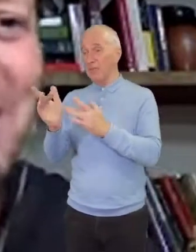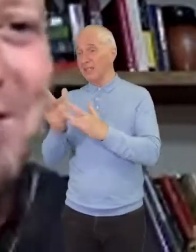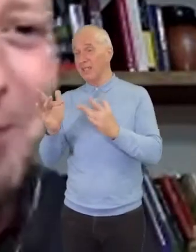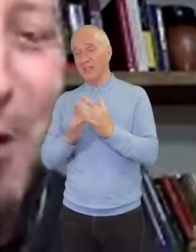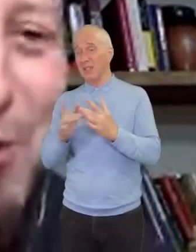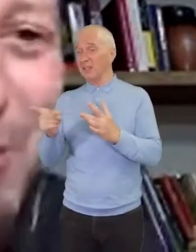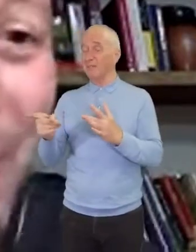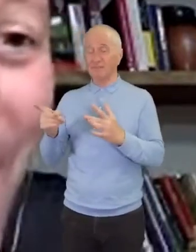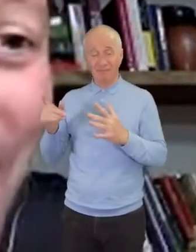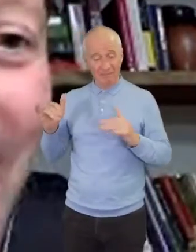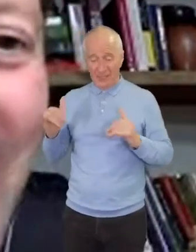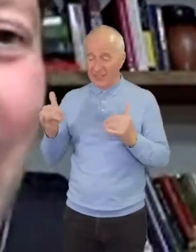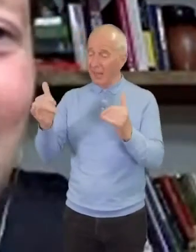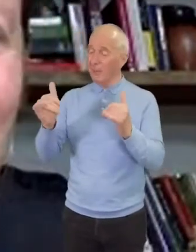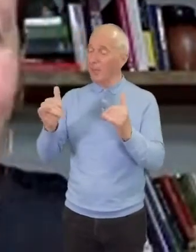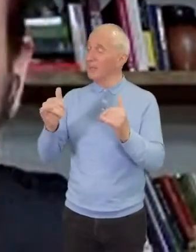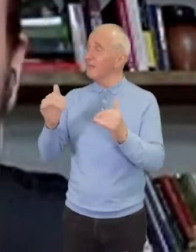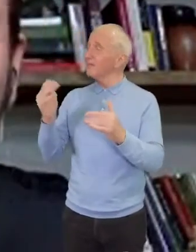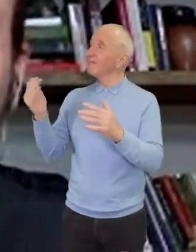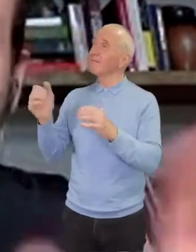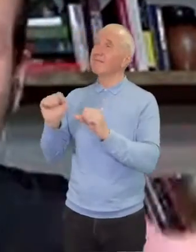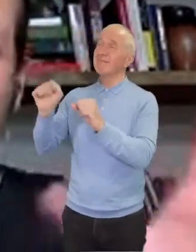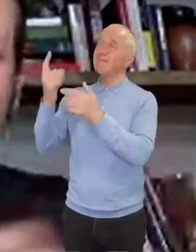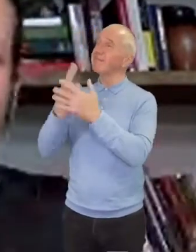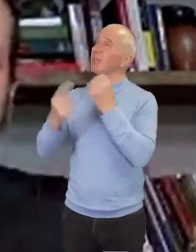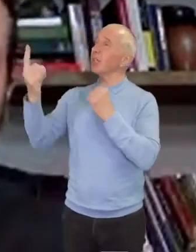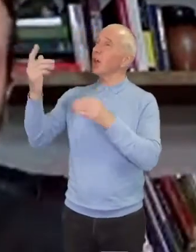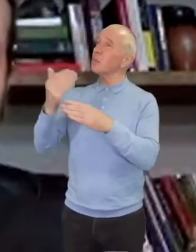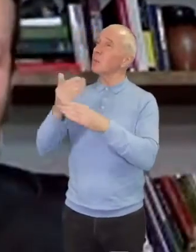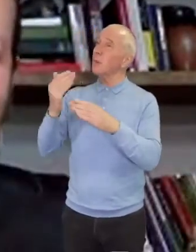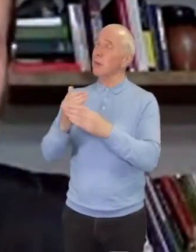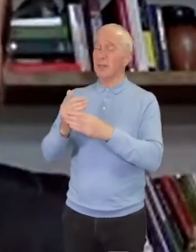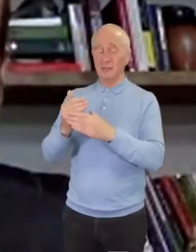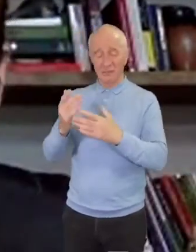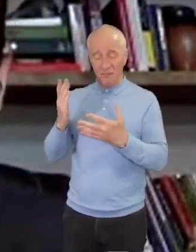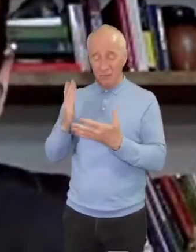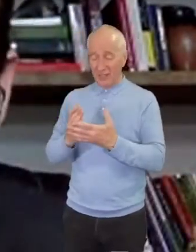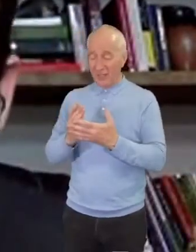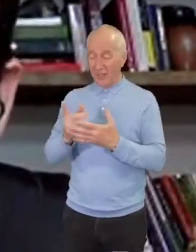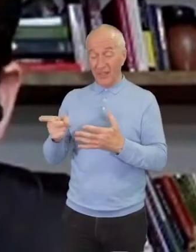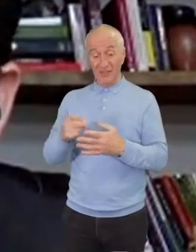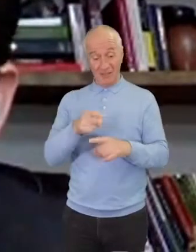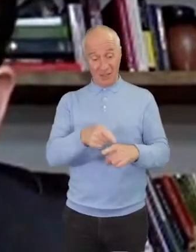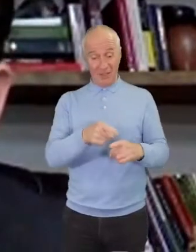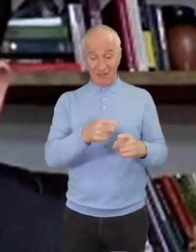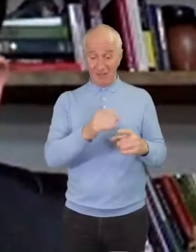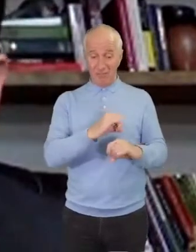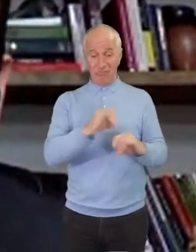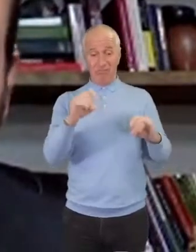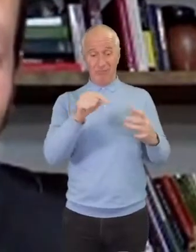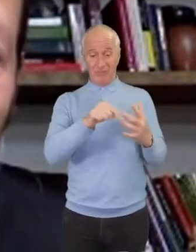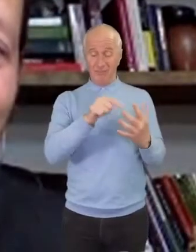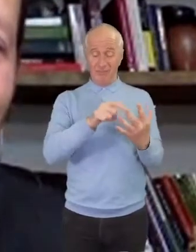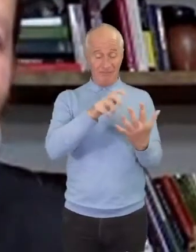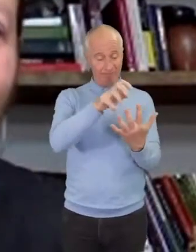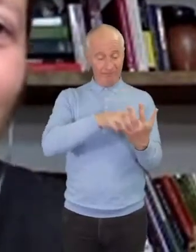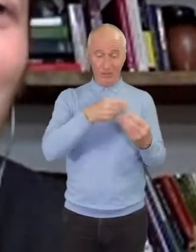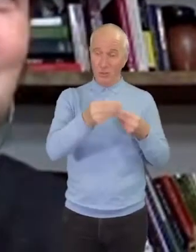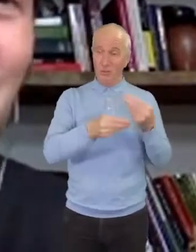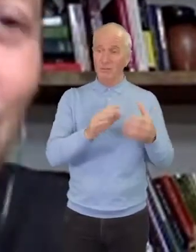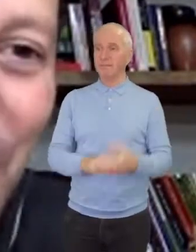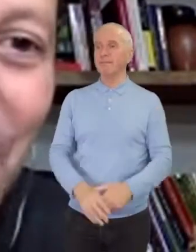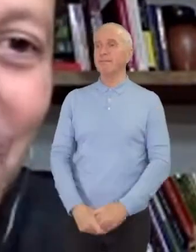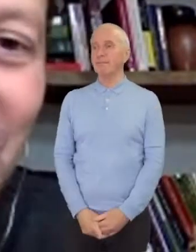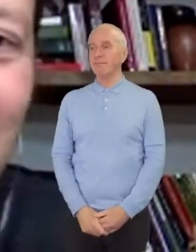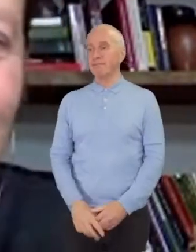celebrates the work of God happening through. So that's the scandal of the story, right? I mean, you think of Jesus's